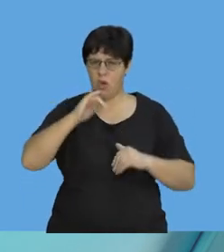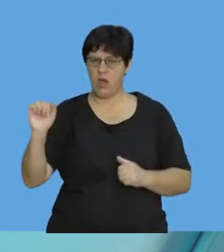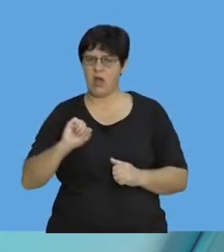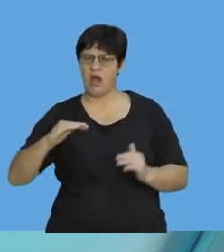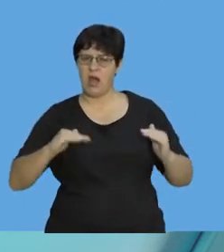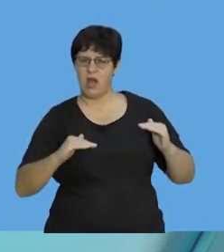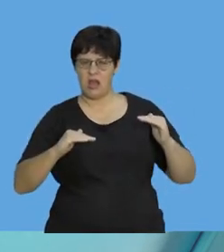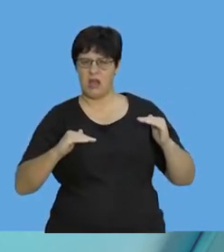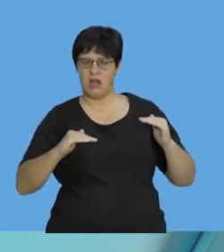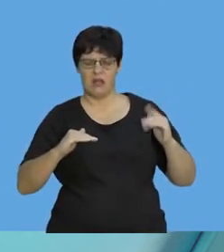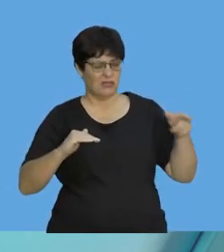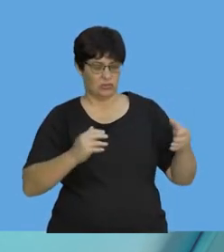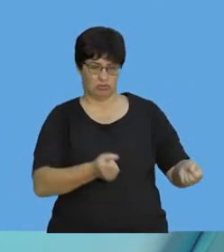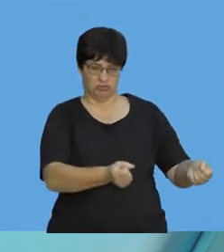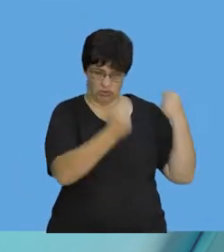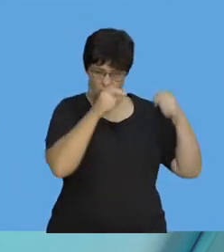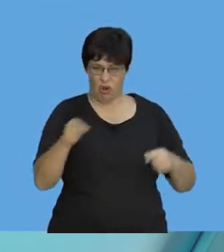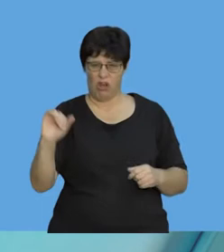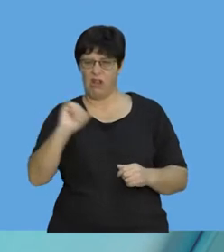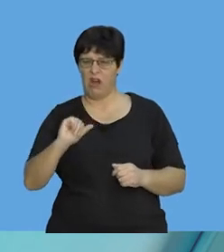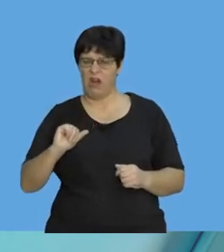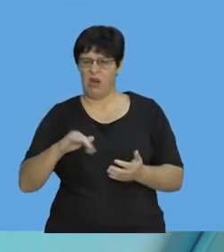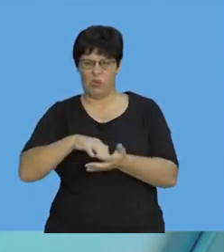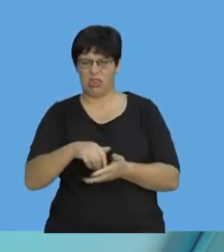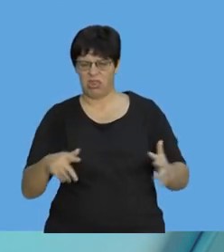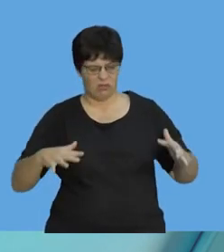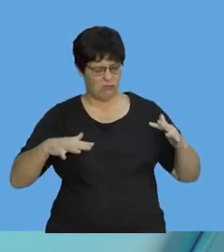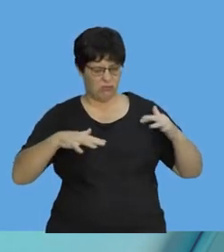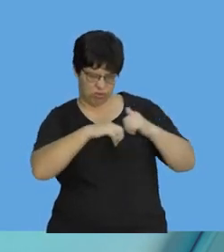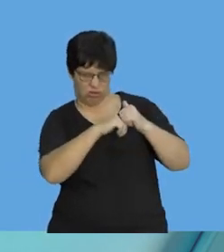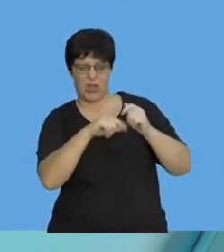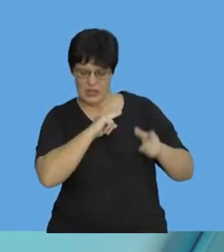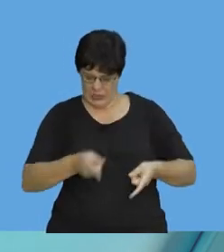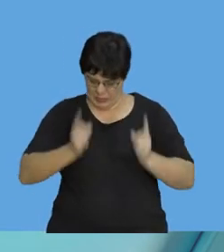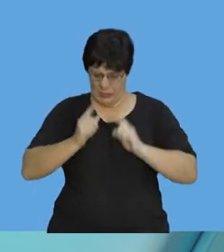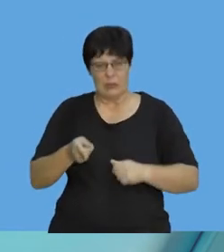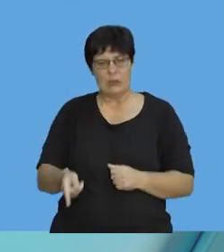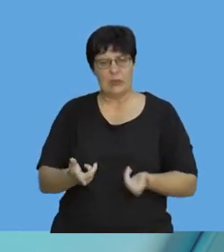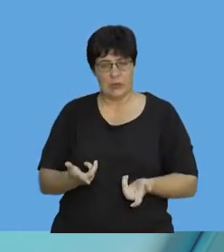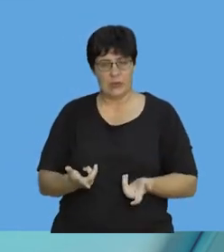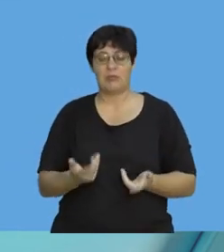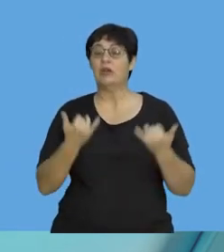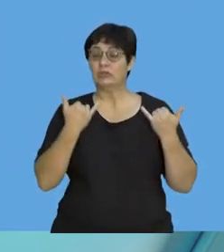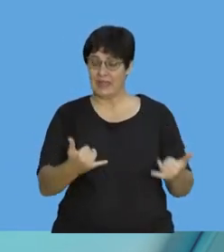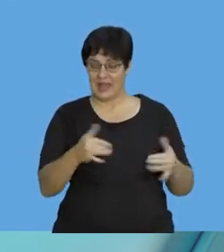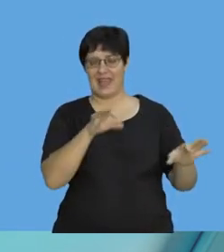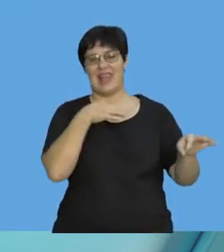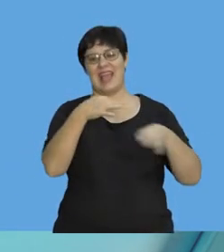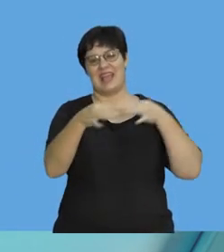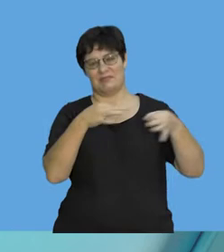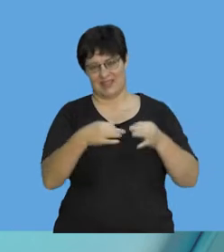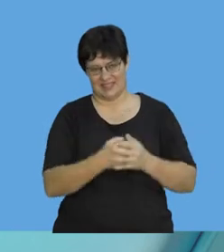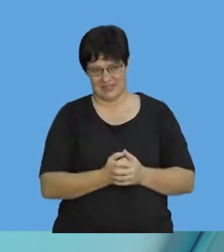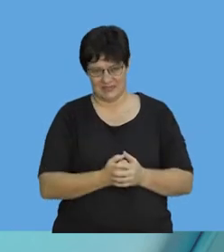Car's not as strong. We have all these things. Well, we're going to explain it today. That's what today's